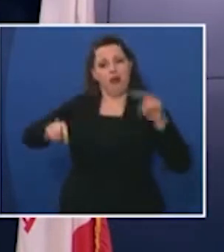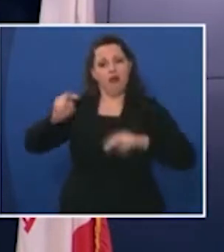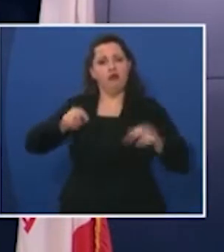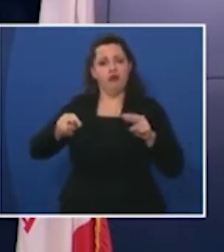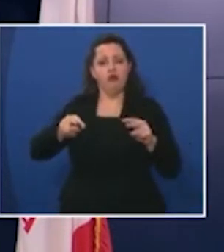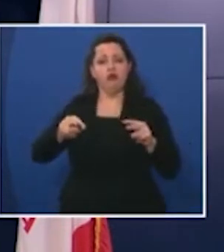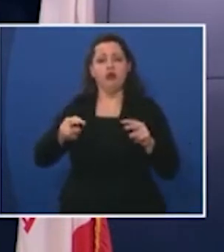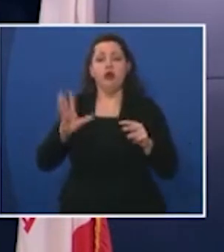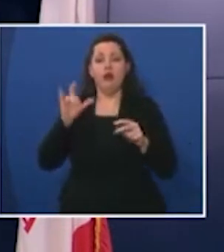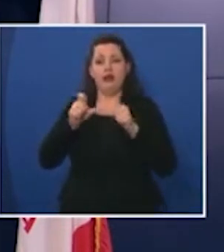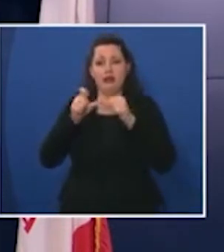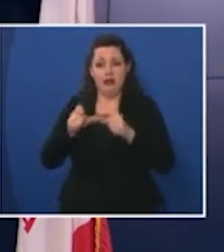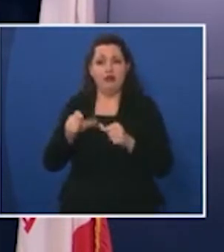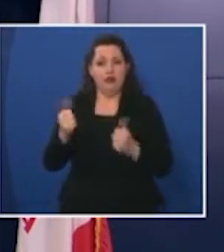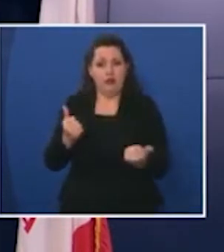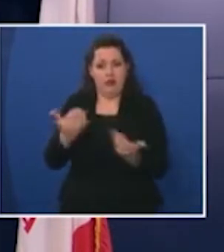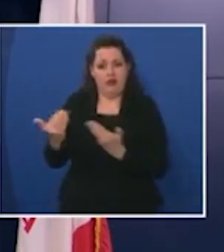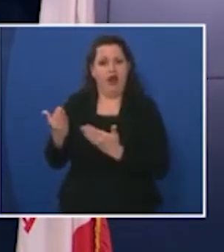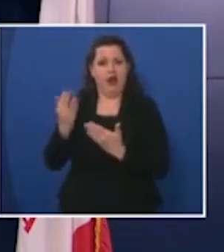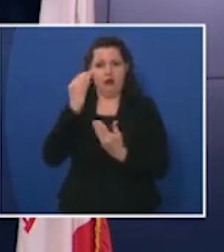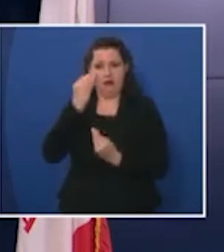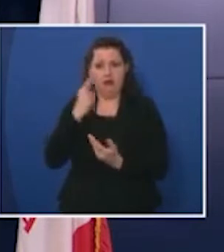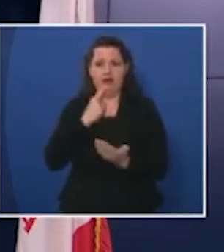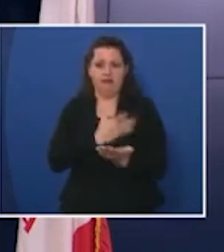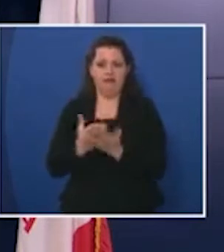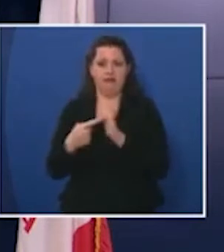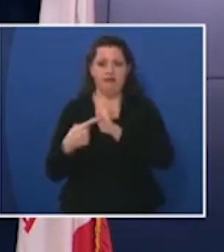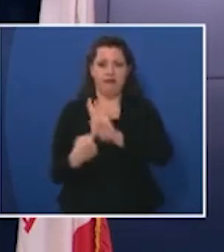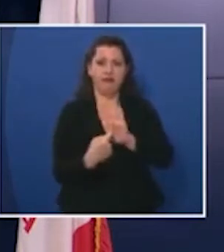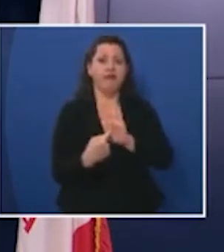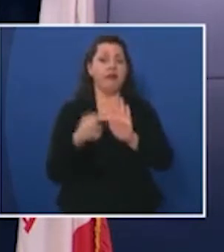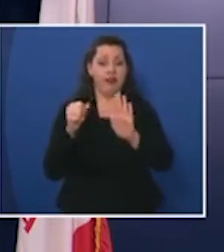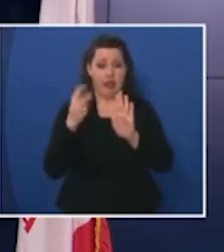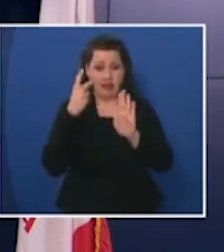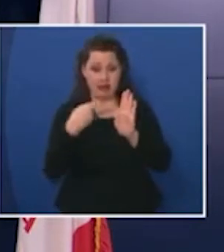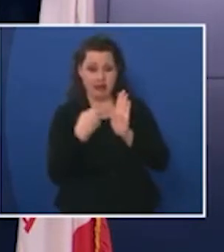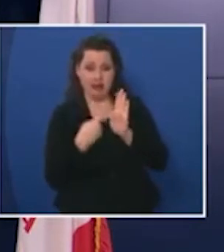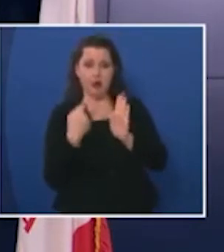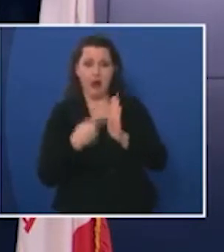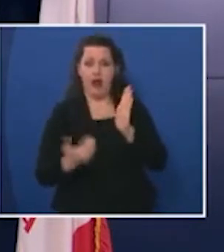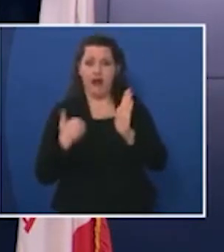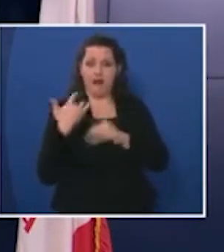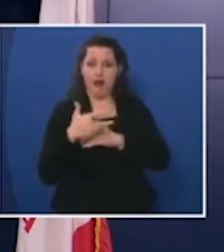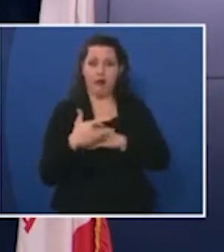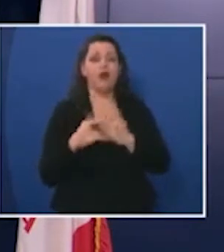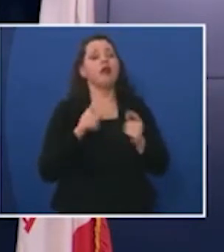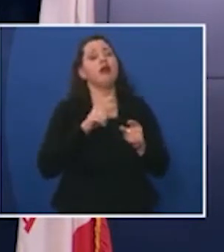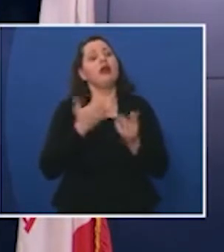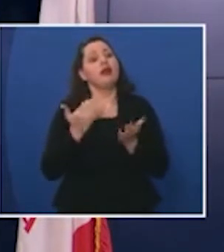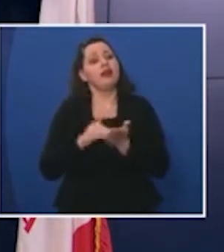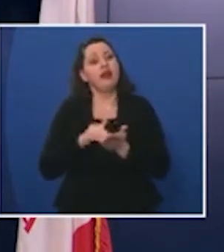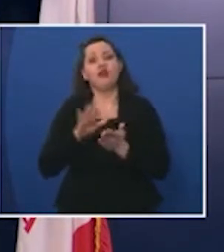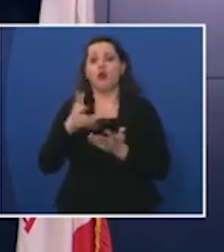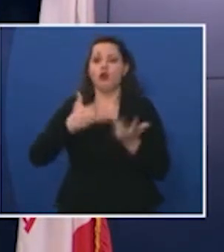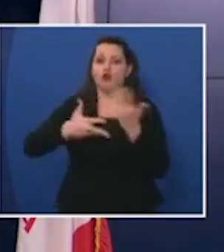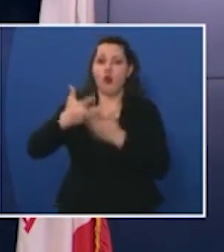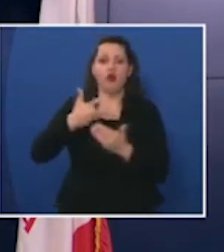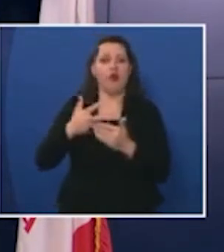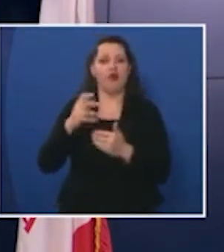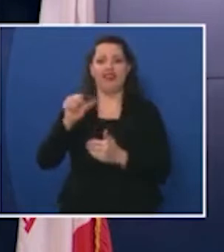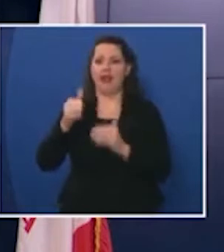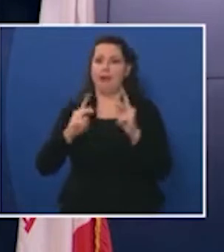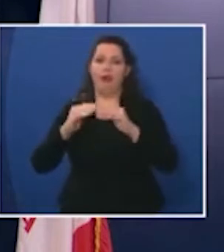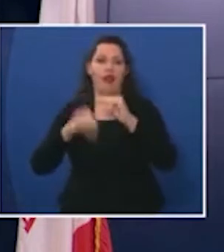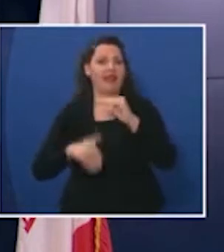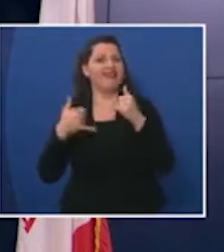know we'll continue to provide the data to Iowans so that they can see but again we must you know you need to limit your social social gatherings to 10 or